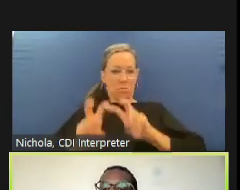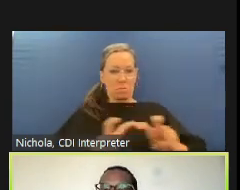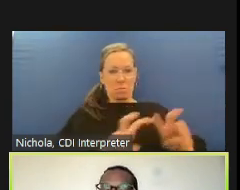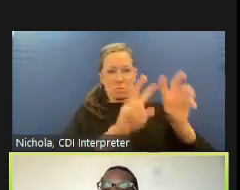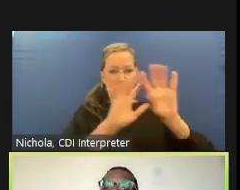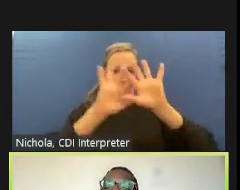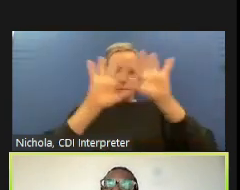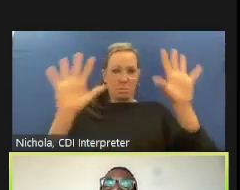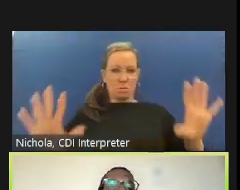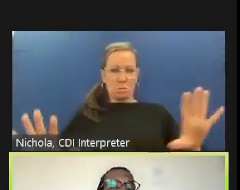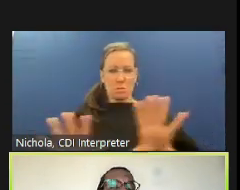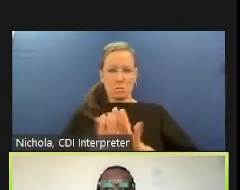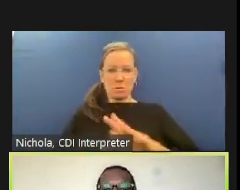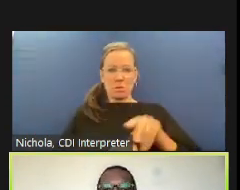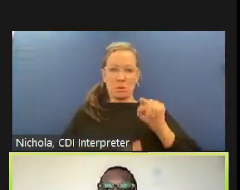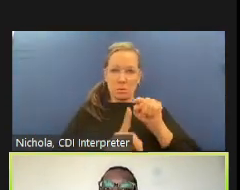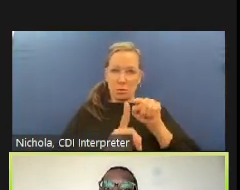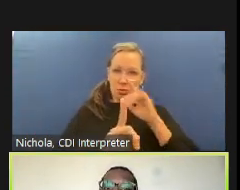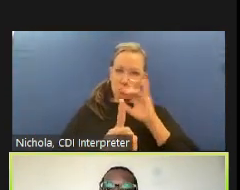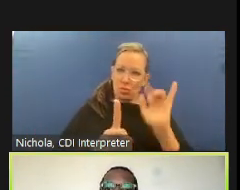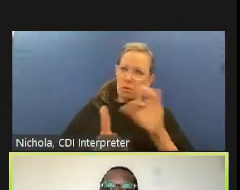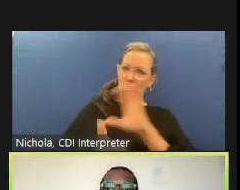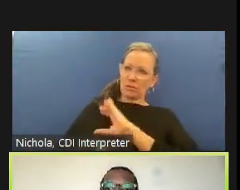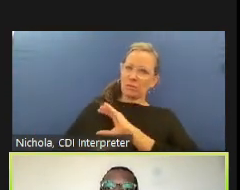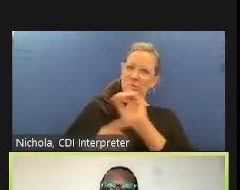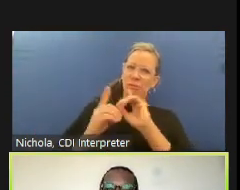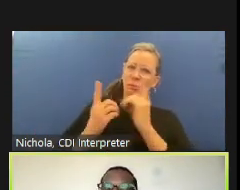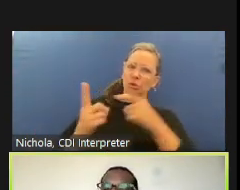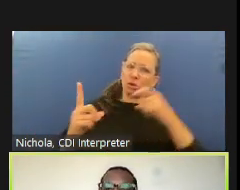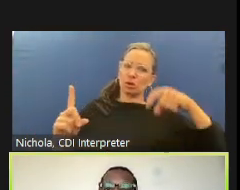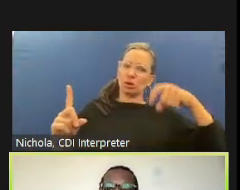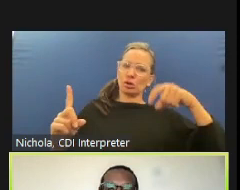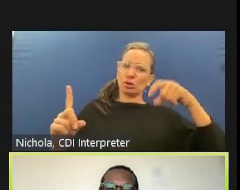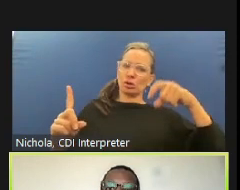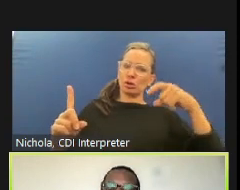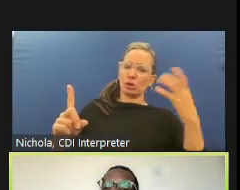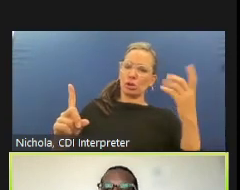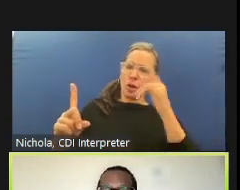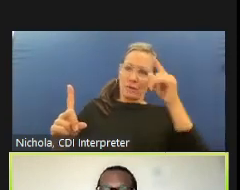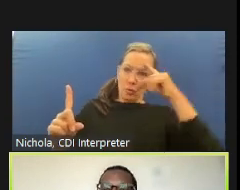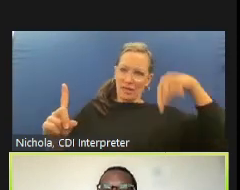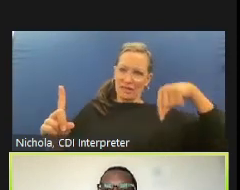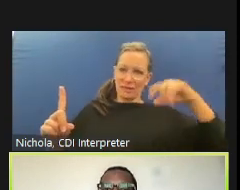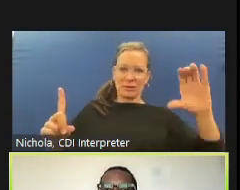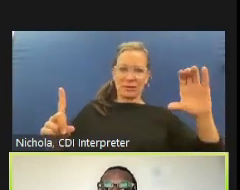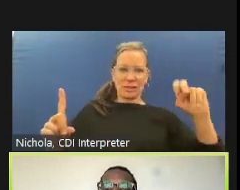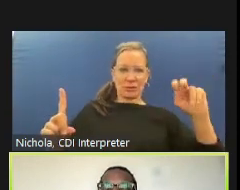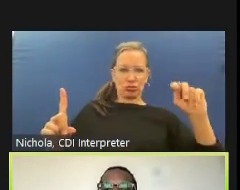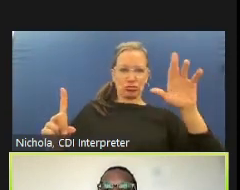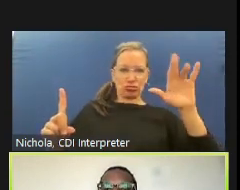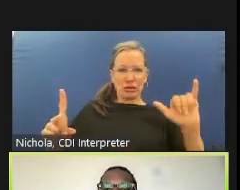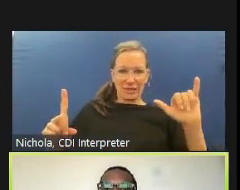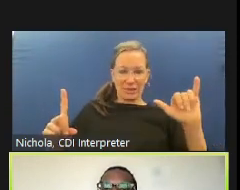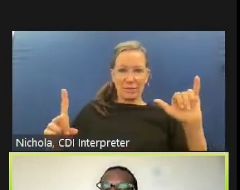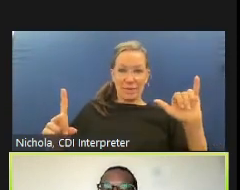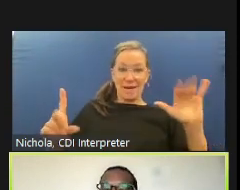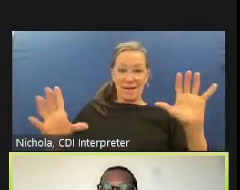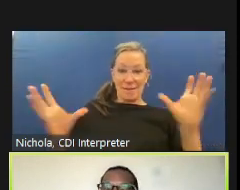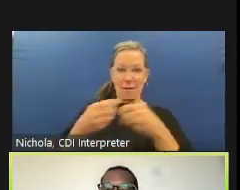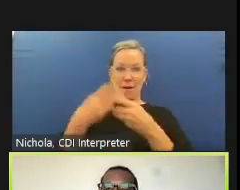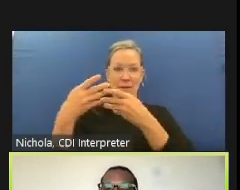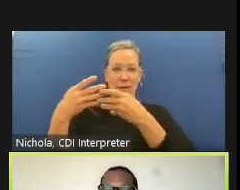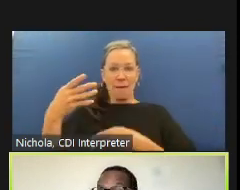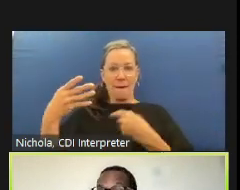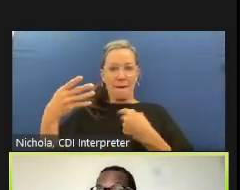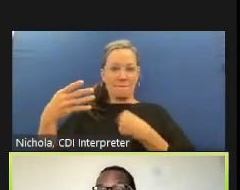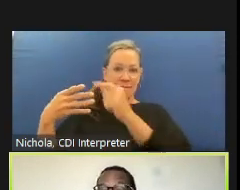task force on policing did a number of things and it created a report and implementation guide that um is still